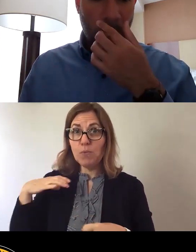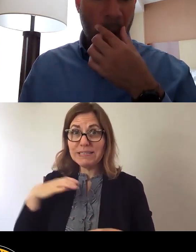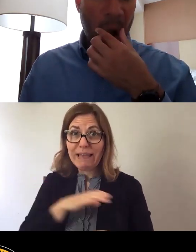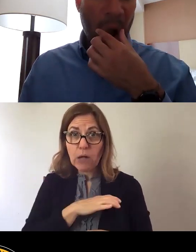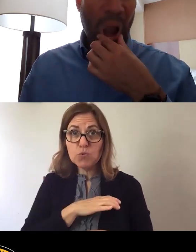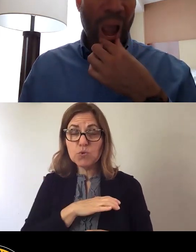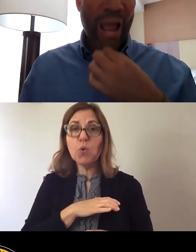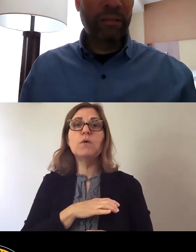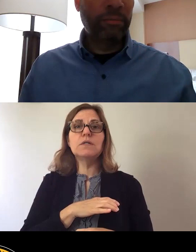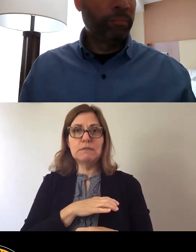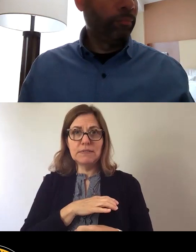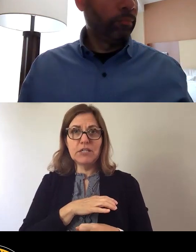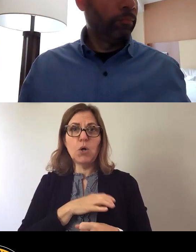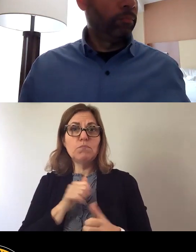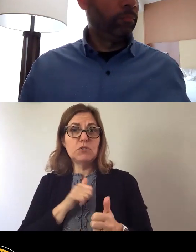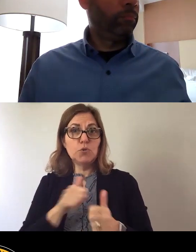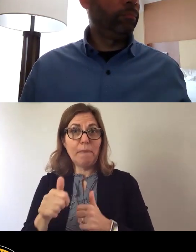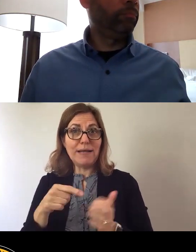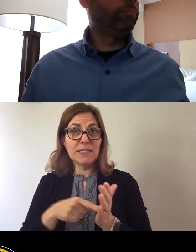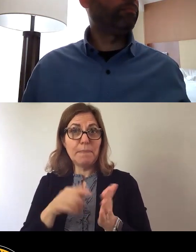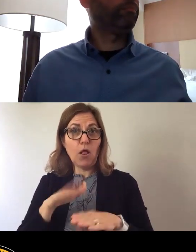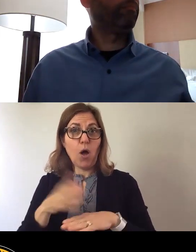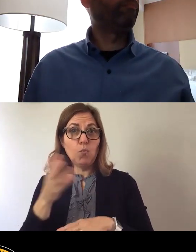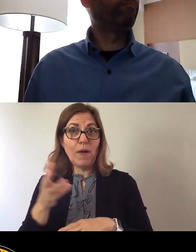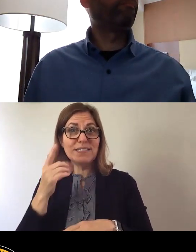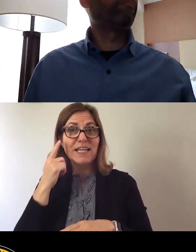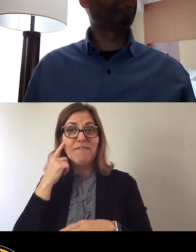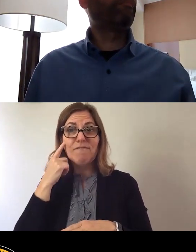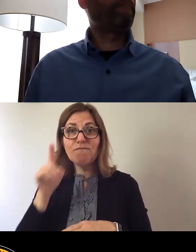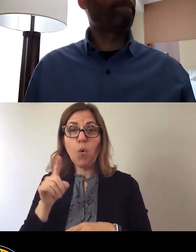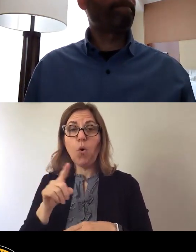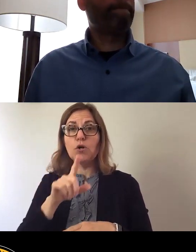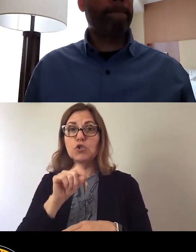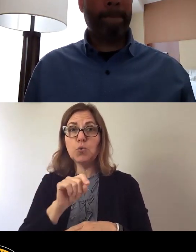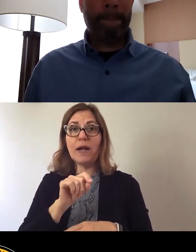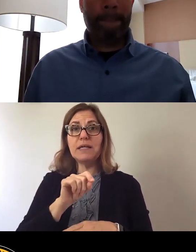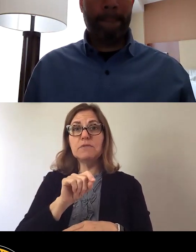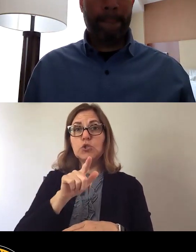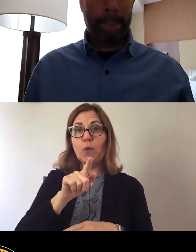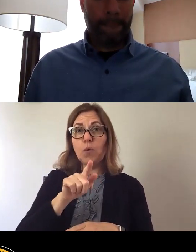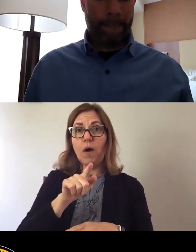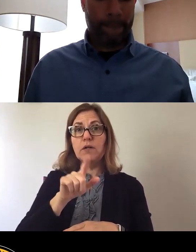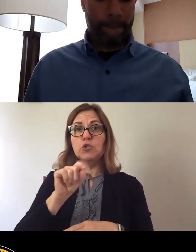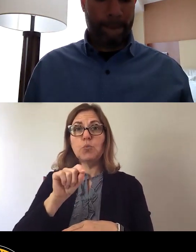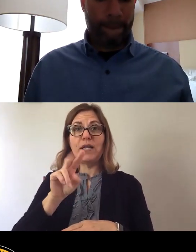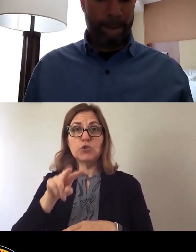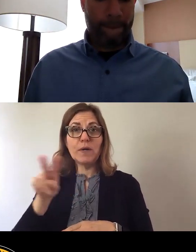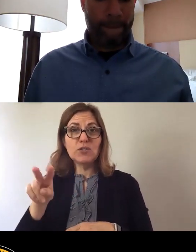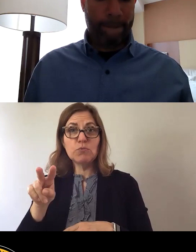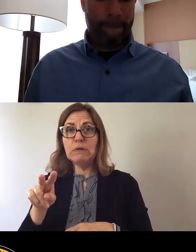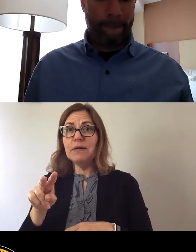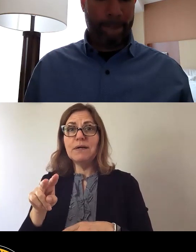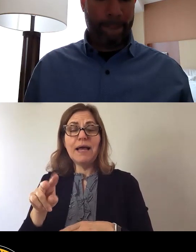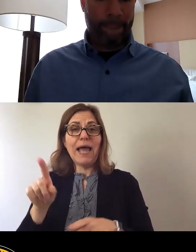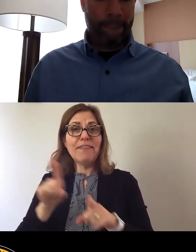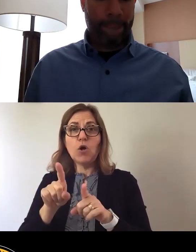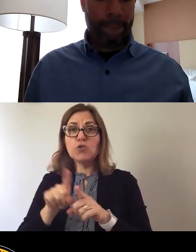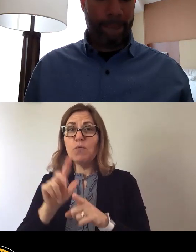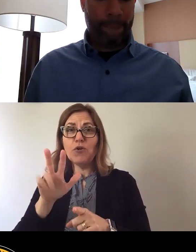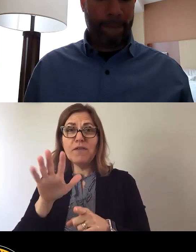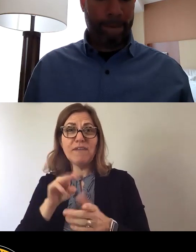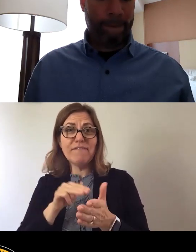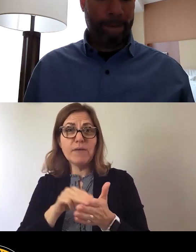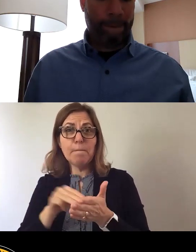on Wednesday to fund operations for 2021-2022, even set aside 35 million